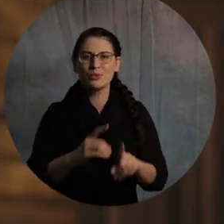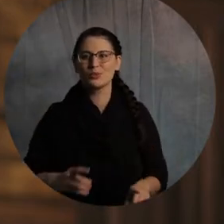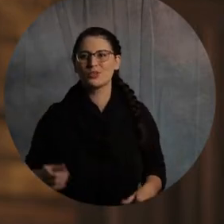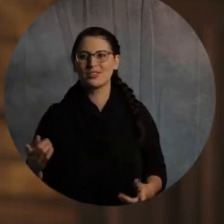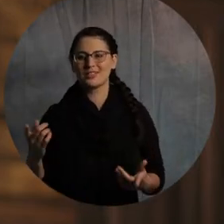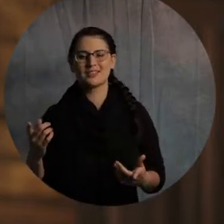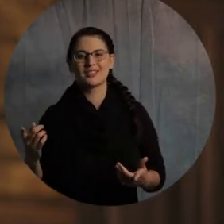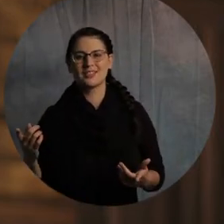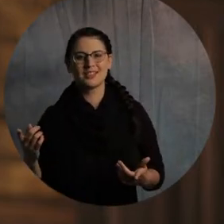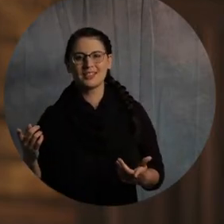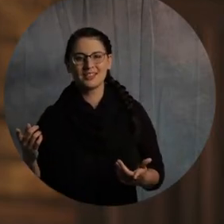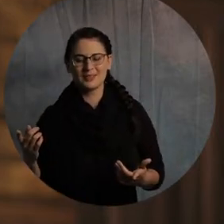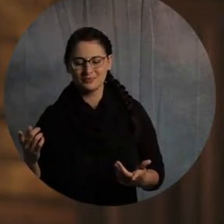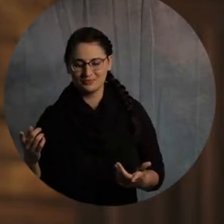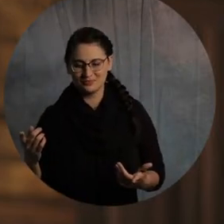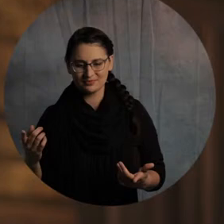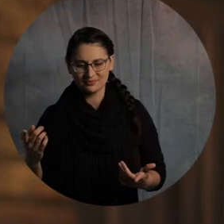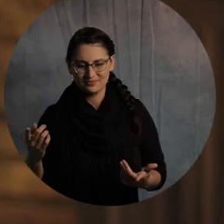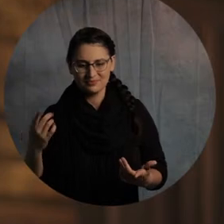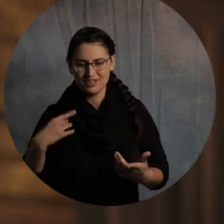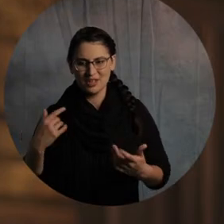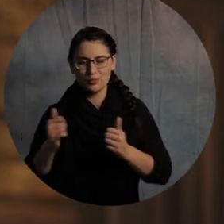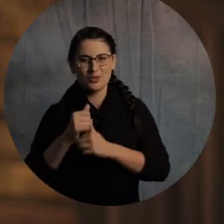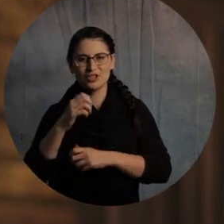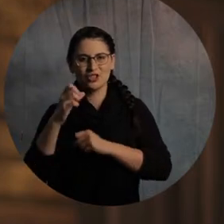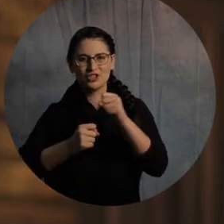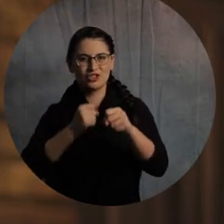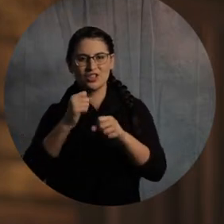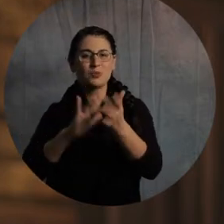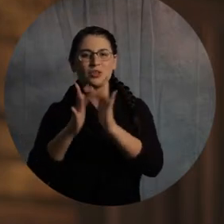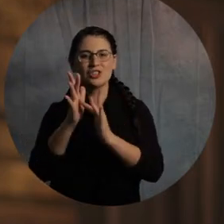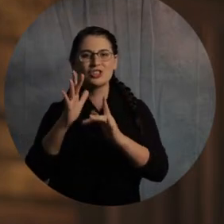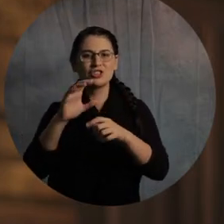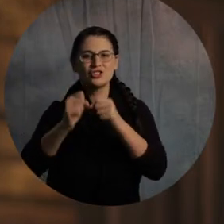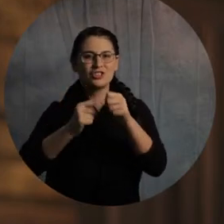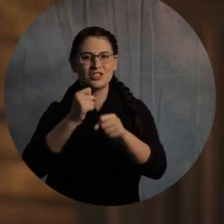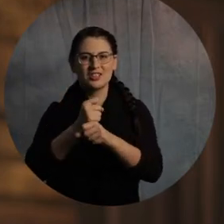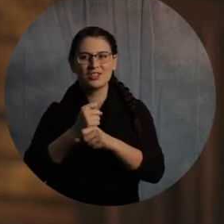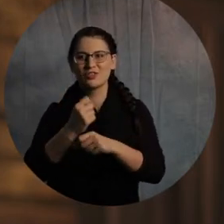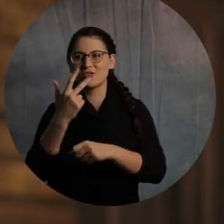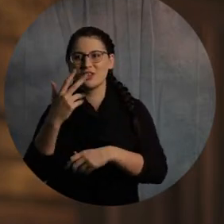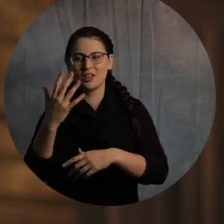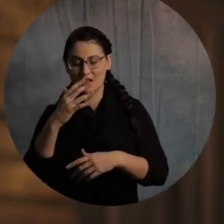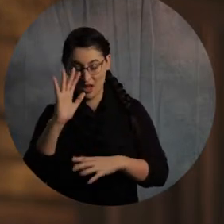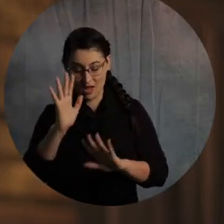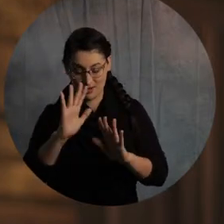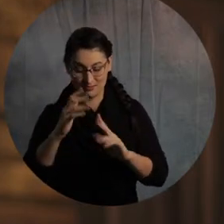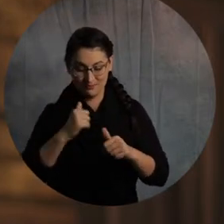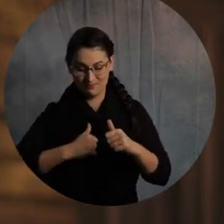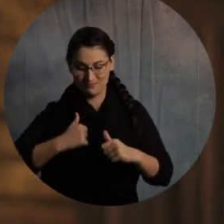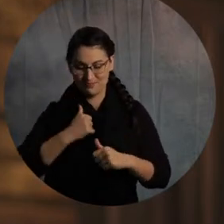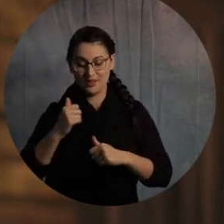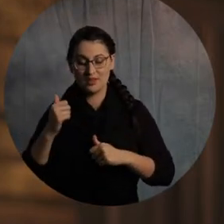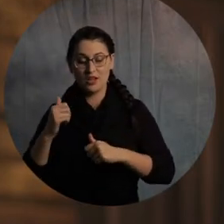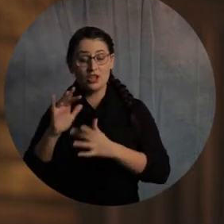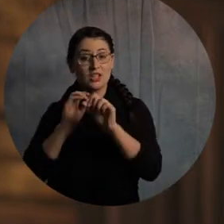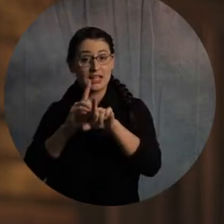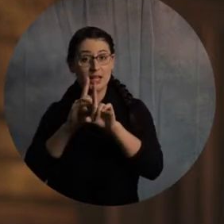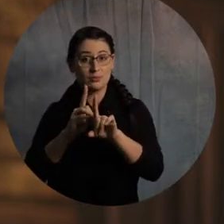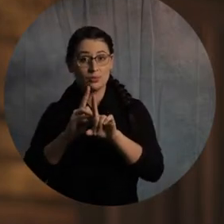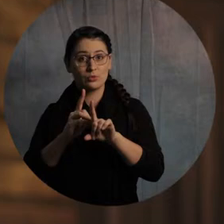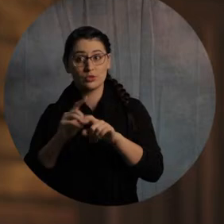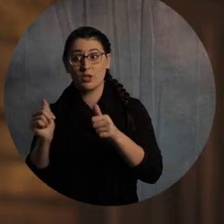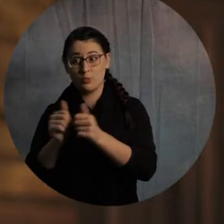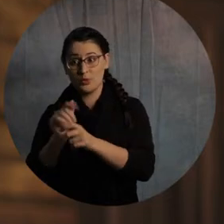expect someone to listen to our sermons and go off and be a Navy SEAL Christian. So, I don't want you to hear me saying that. But think about